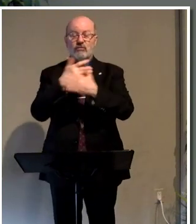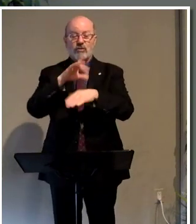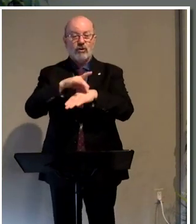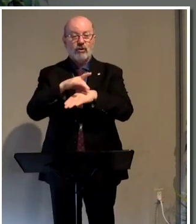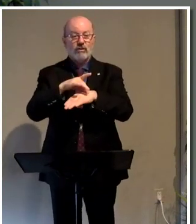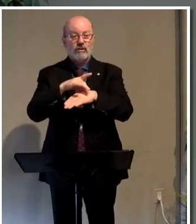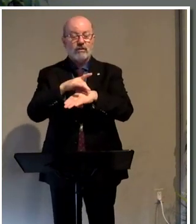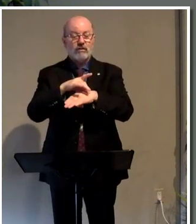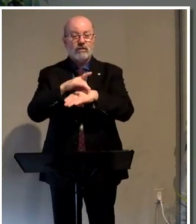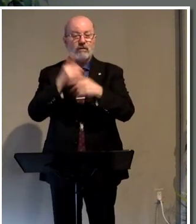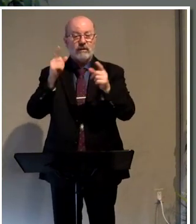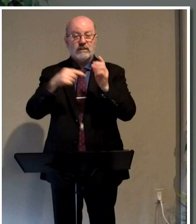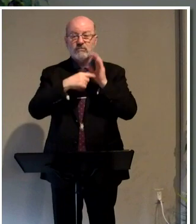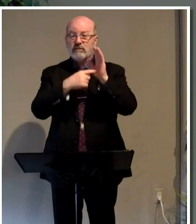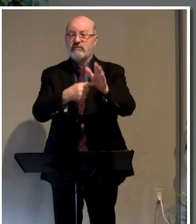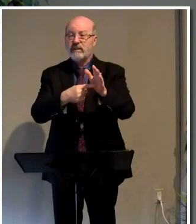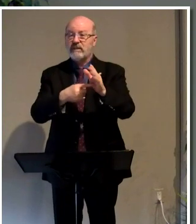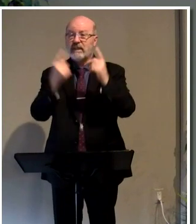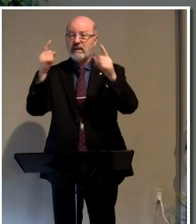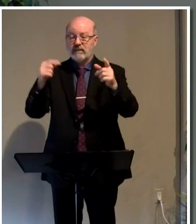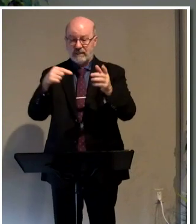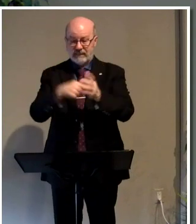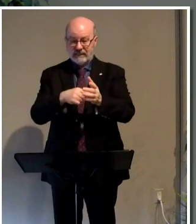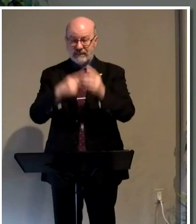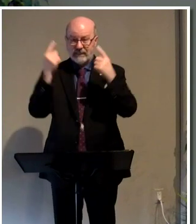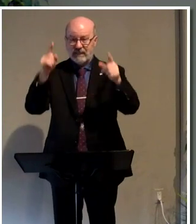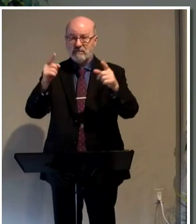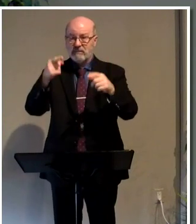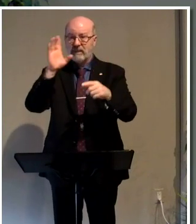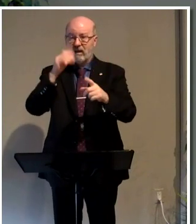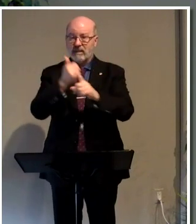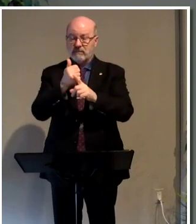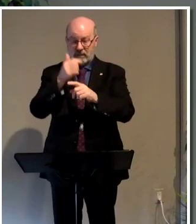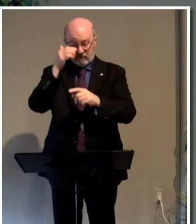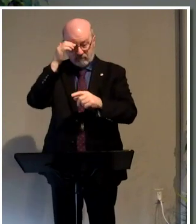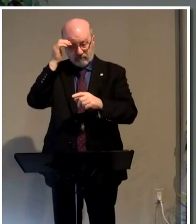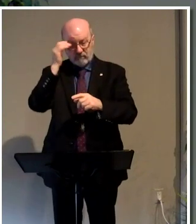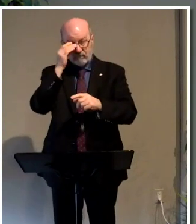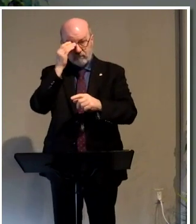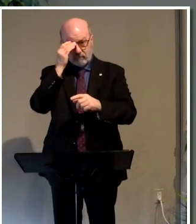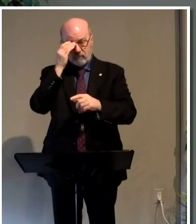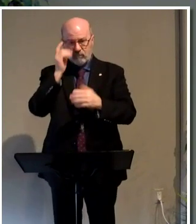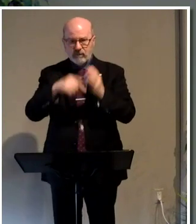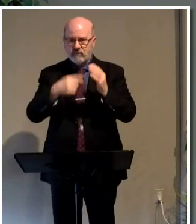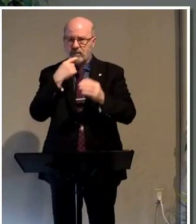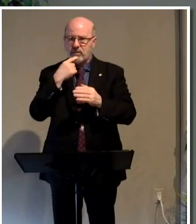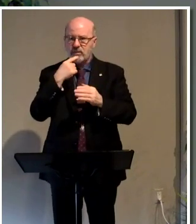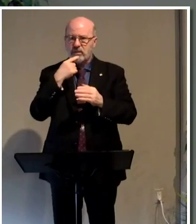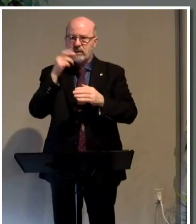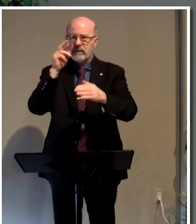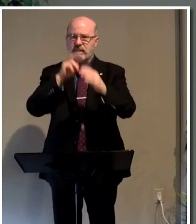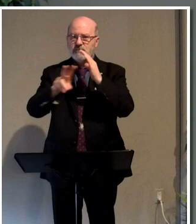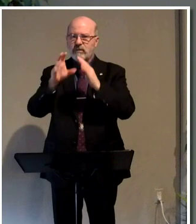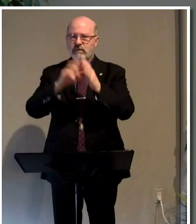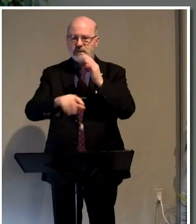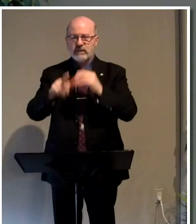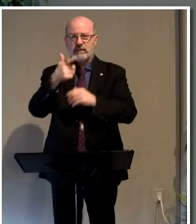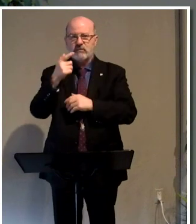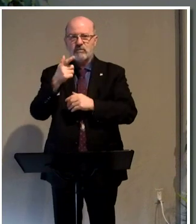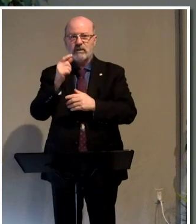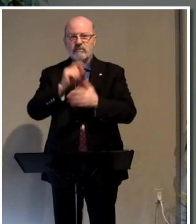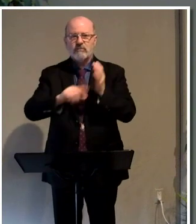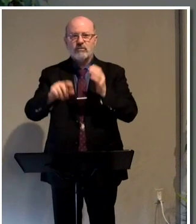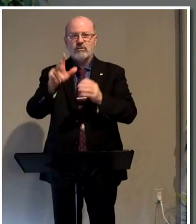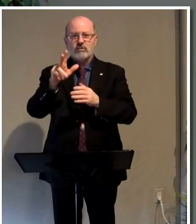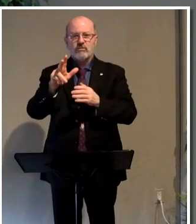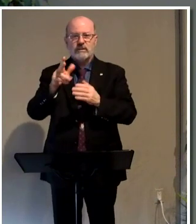revealed and announced. This is the announcement by God himself. And listen, based on what I've just been telling you in Revelation chapter 21 in